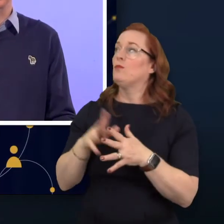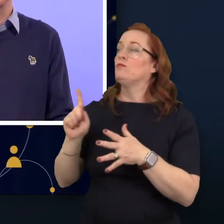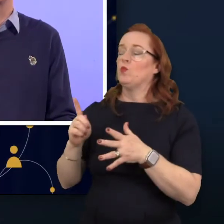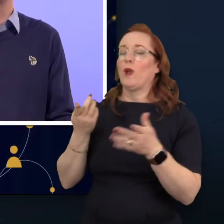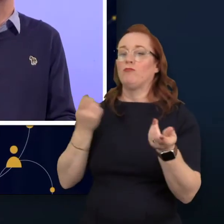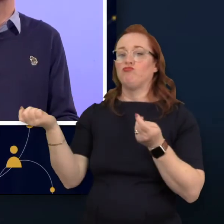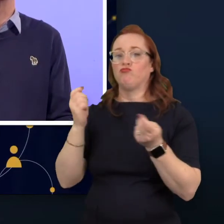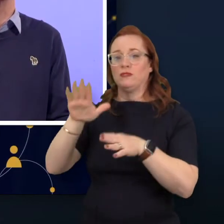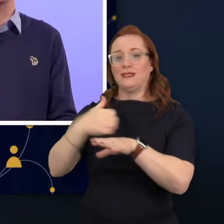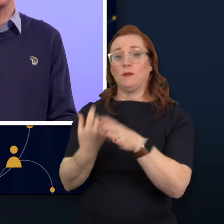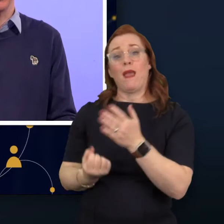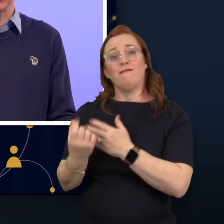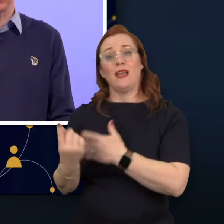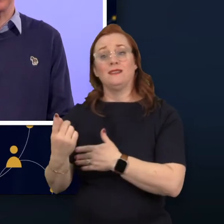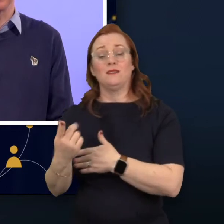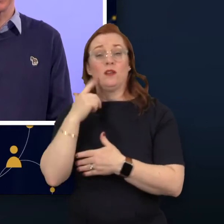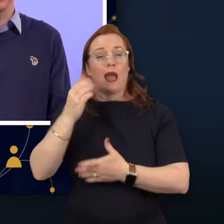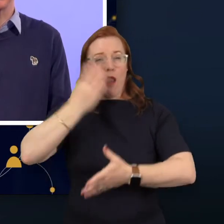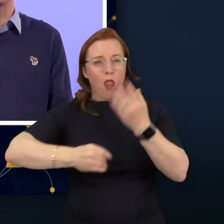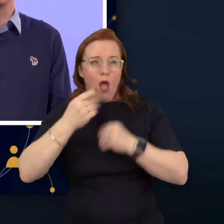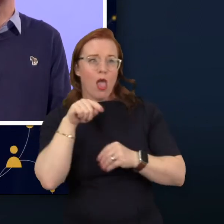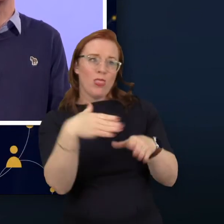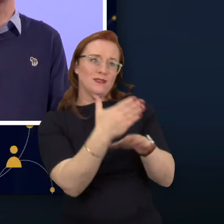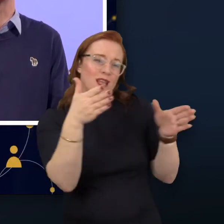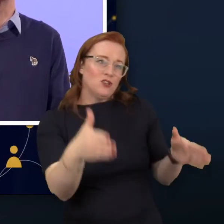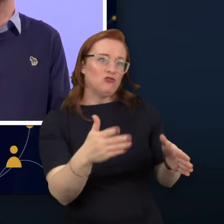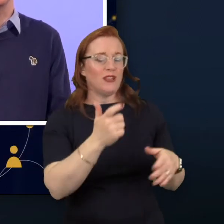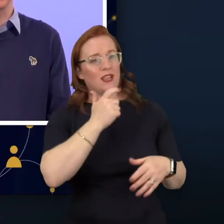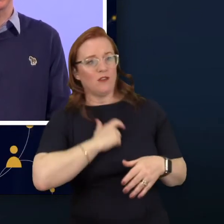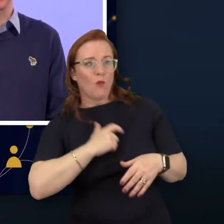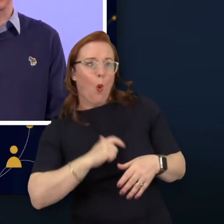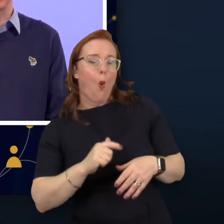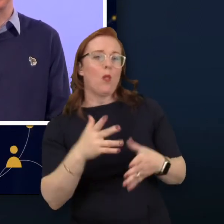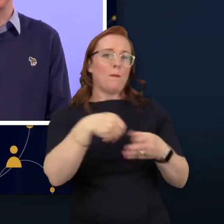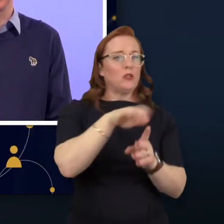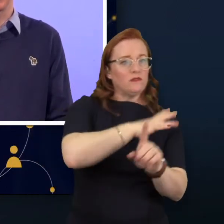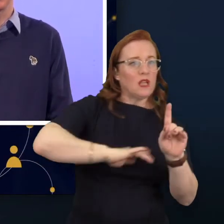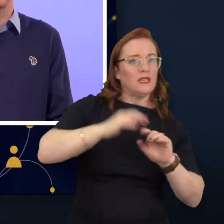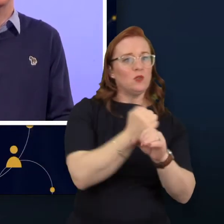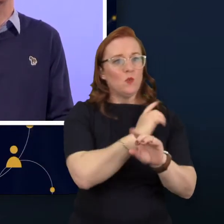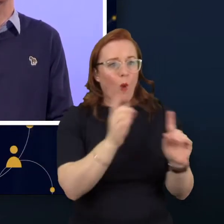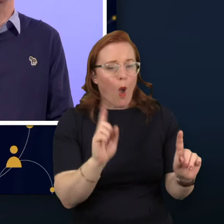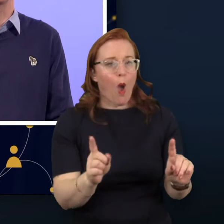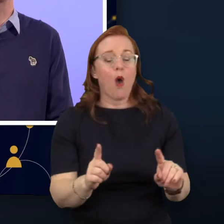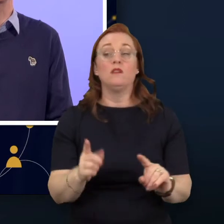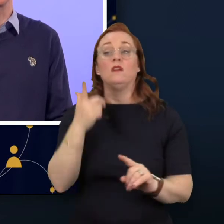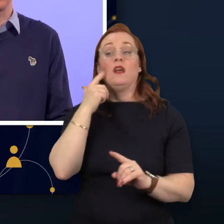events where people can learn about the industry, its role and contribution to society and the career pathways on